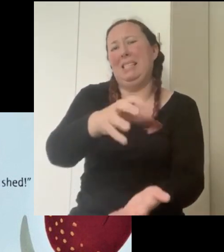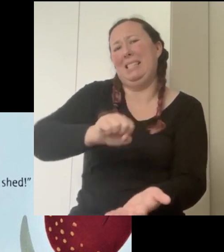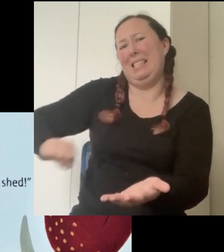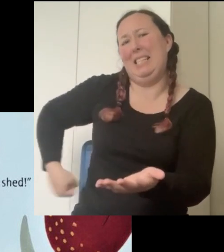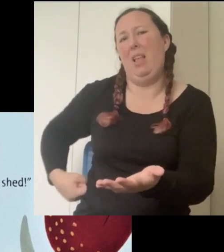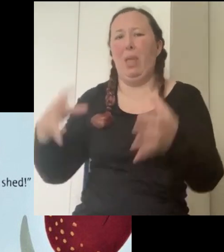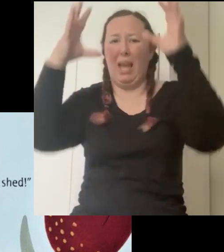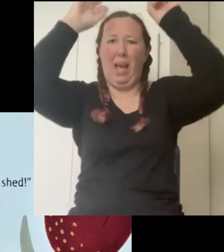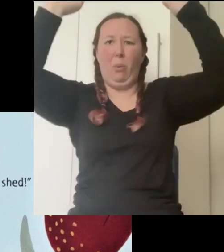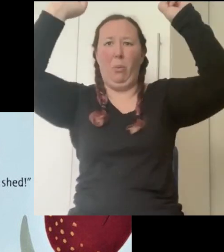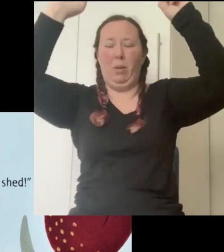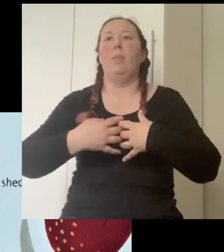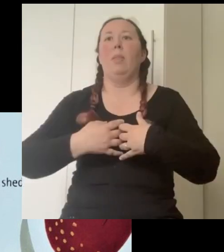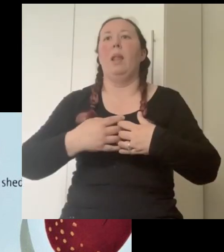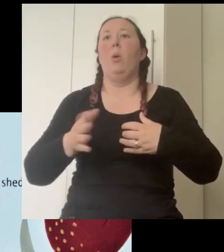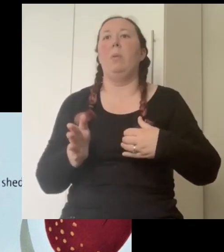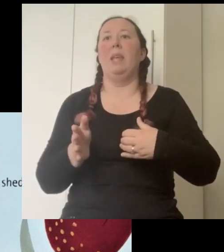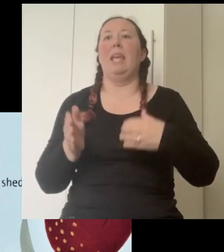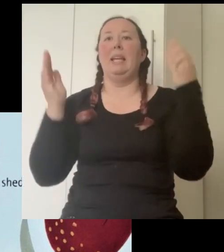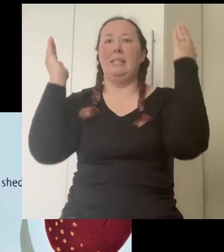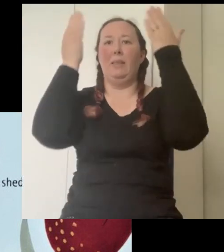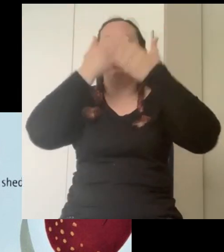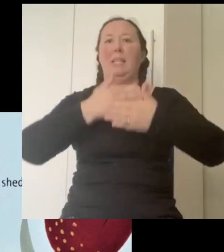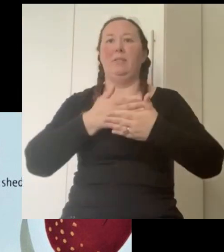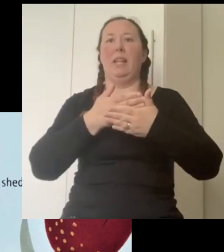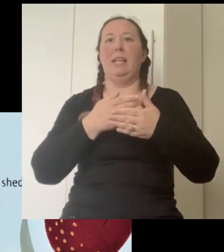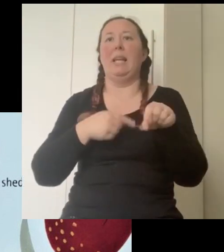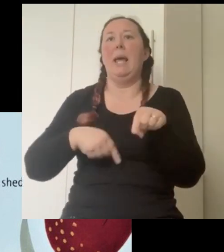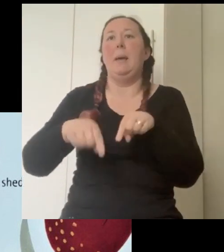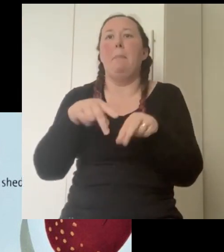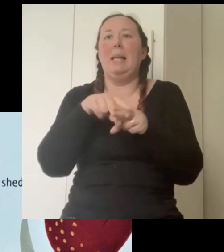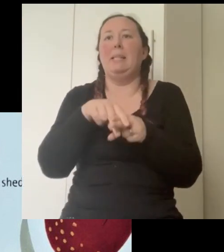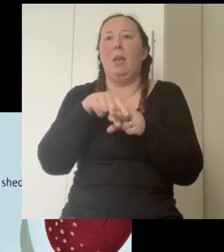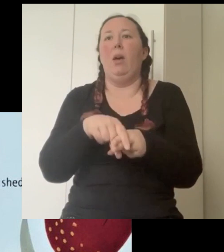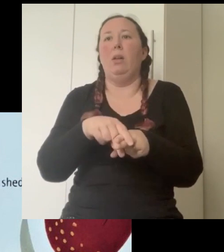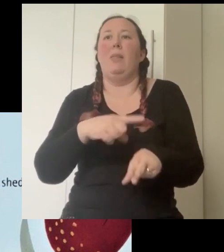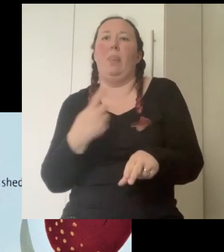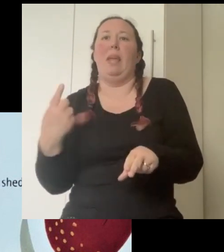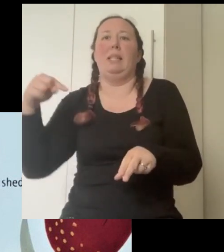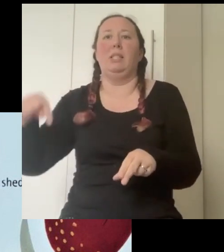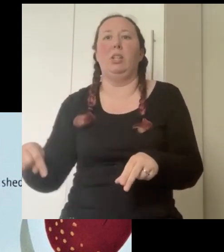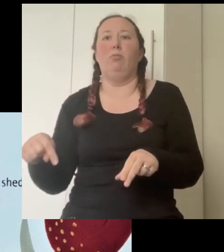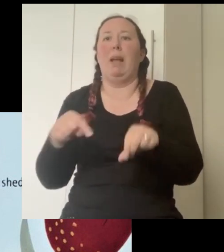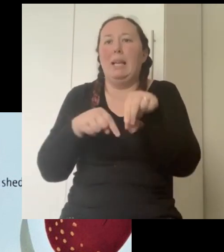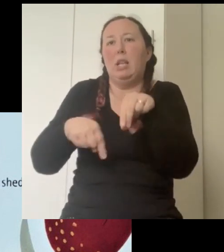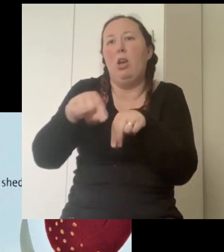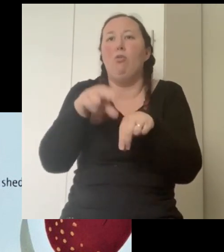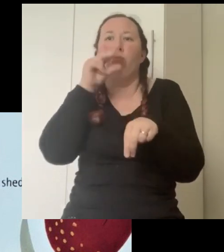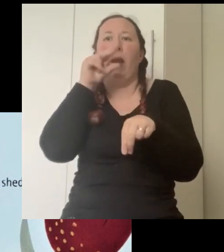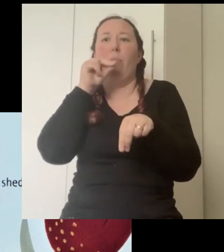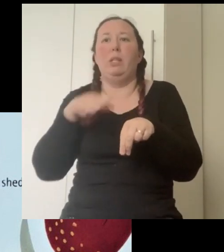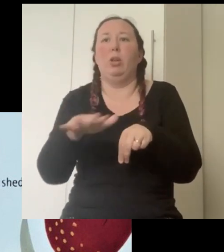planning to steal the cow they'll open the gate at dead of night pass the horse and then turn right